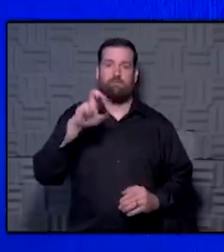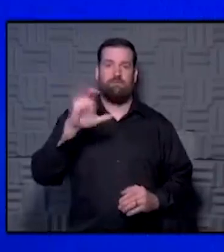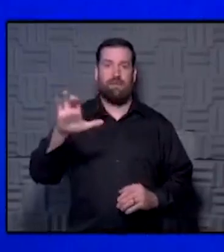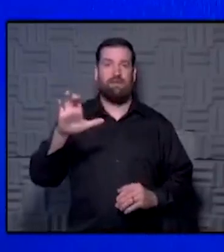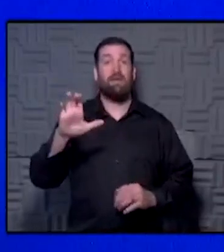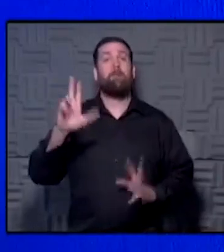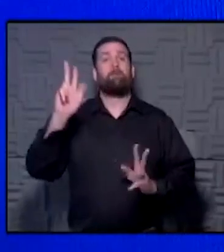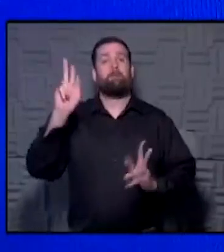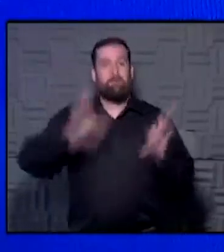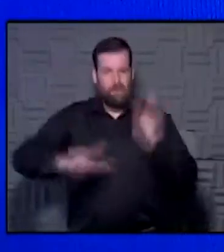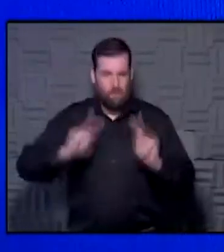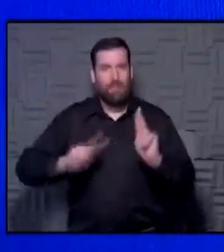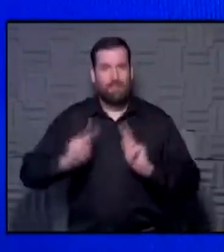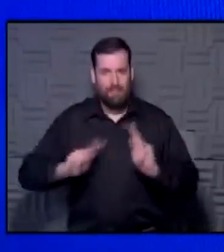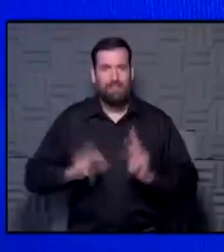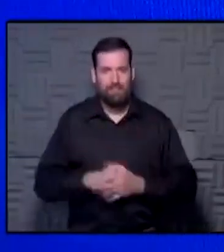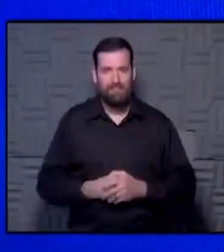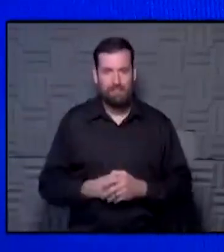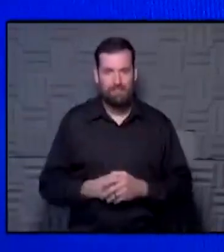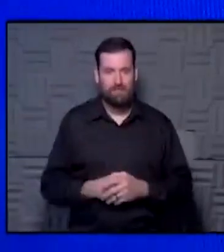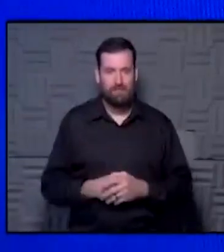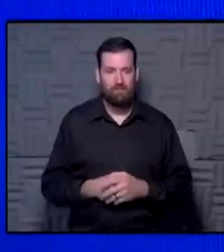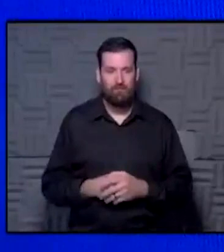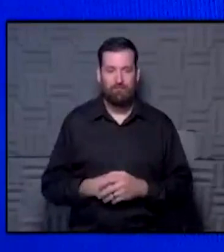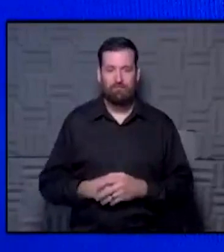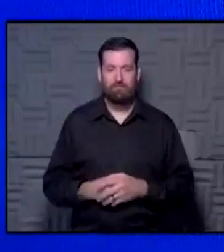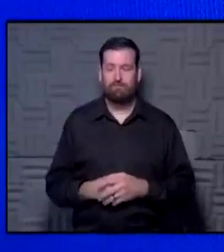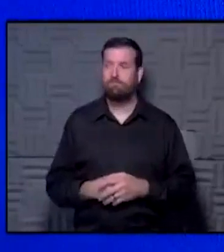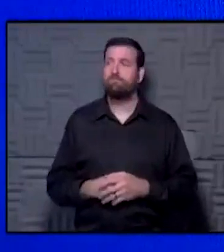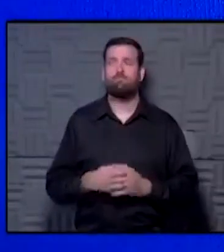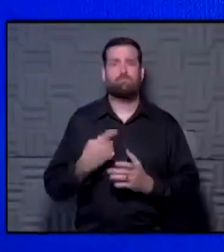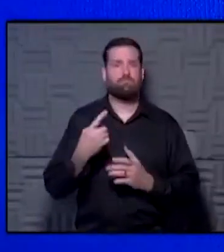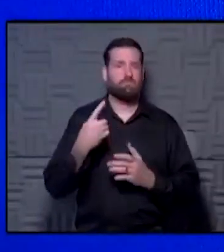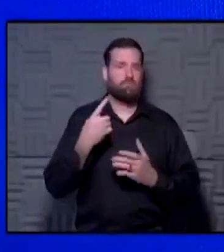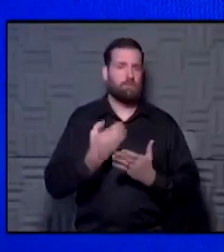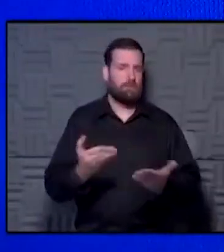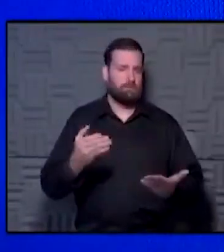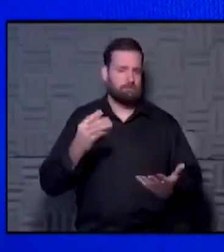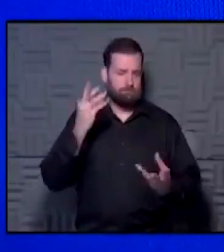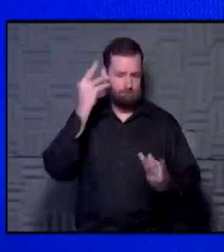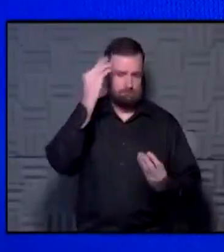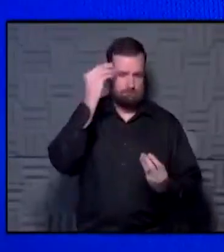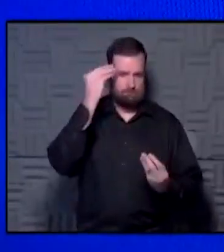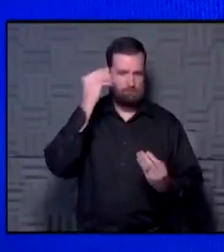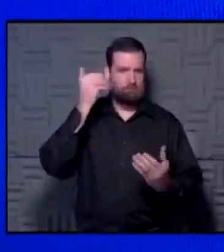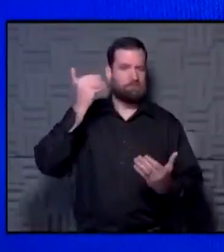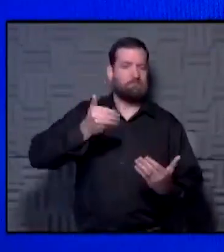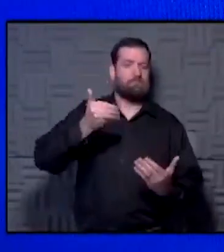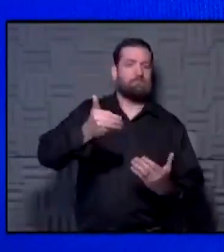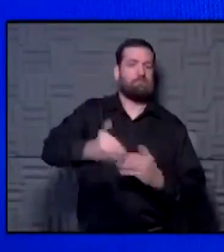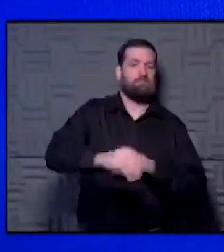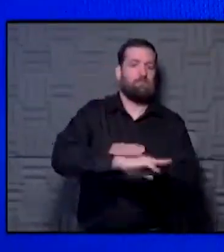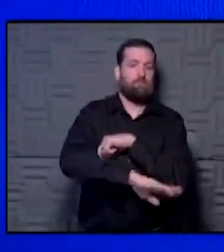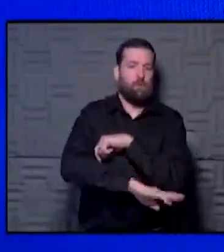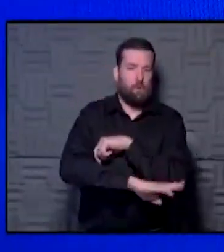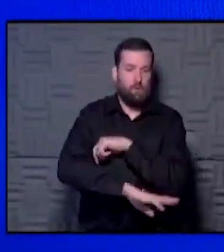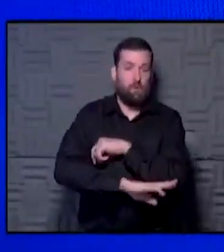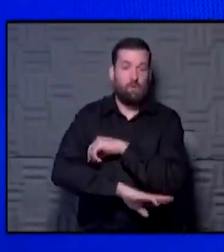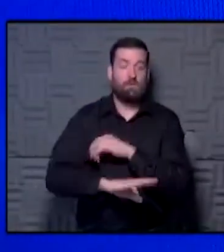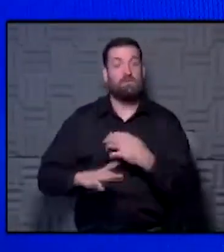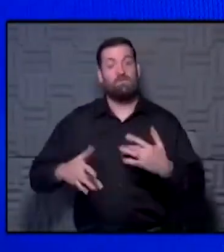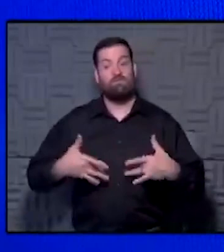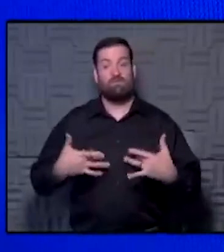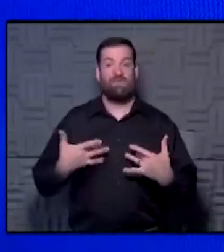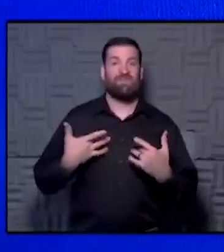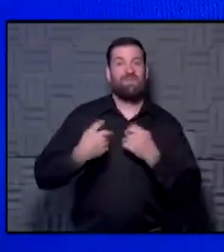disease. was people-to-people transmission. Right. One thing to think about, too, as we head into the fall season, and it's clearly feeling a